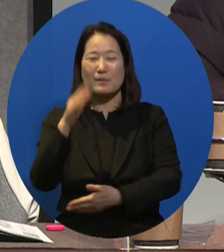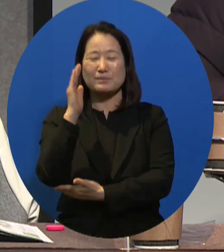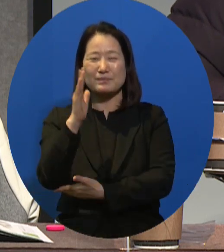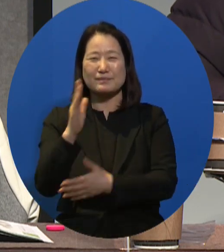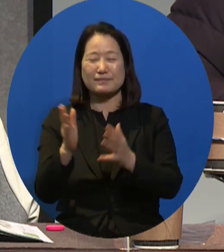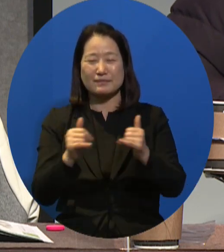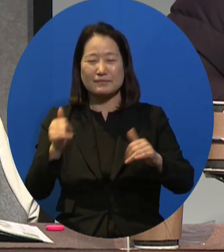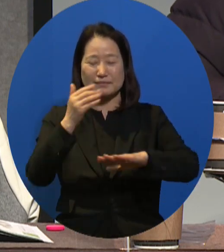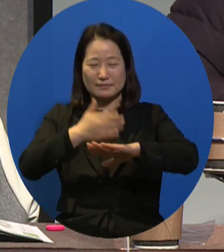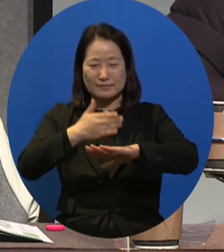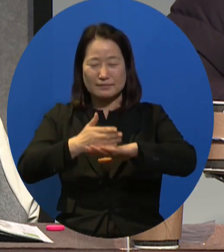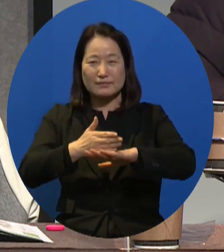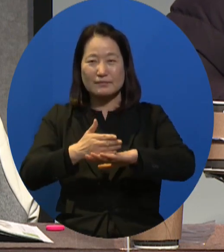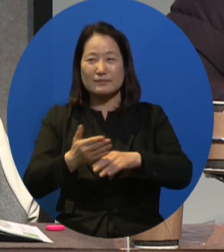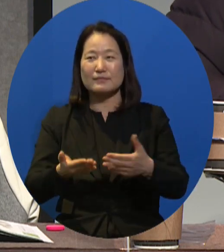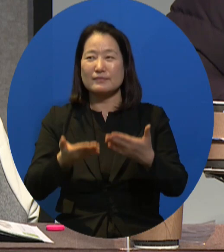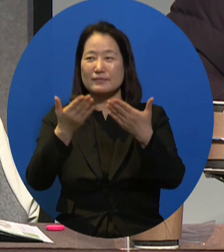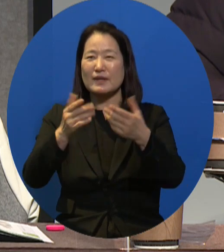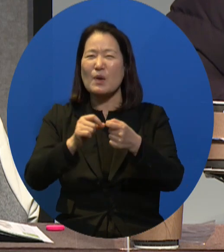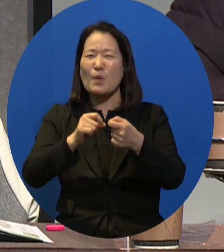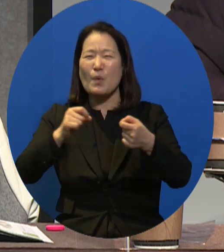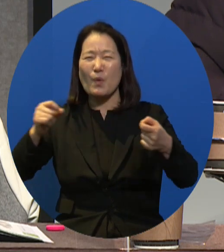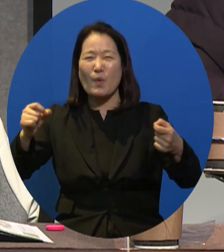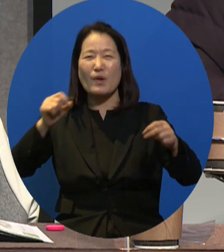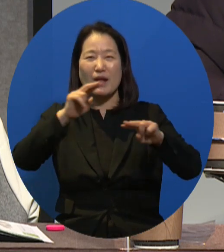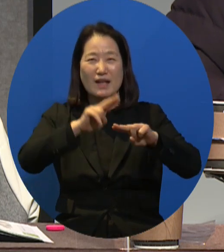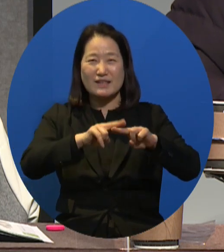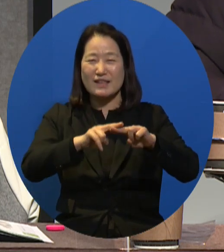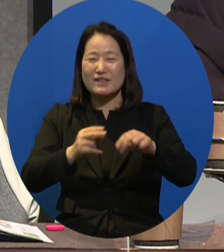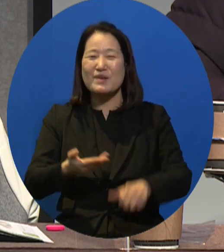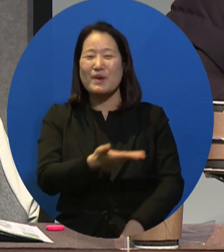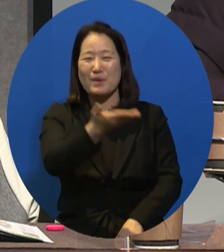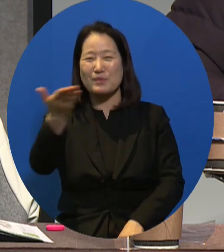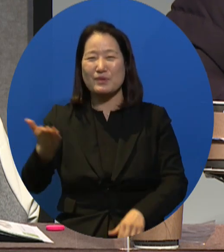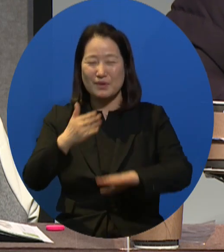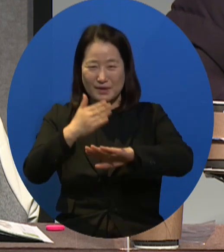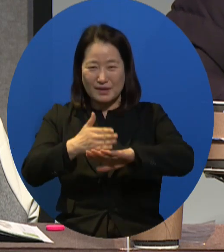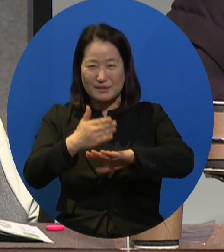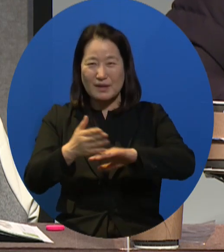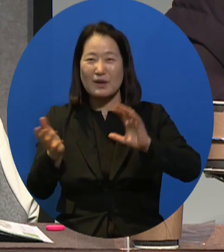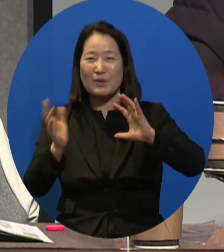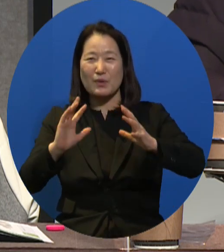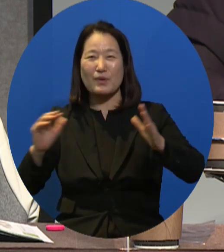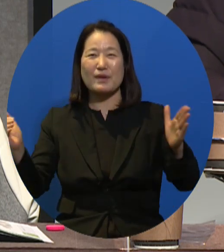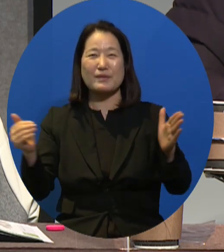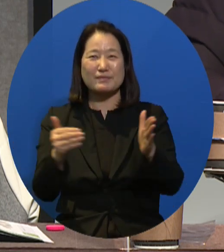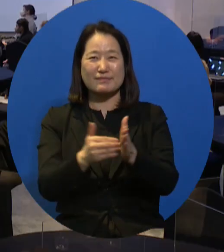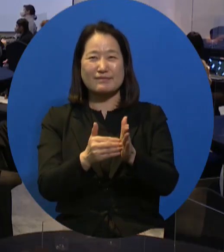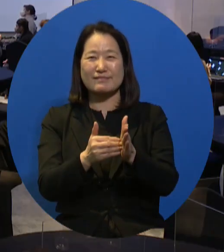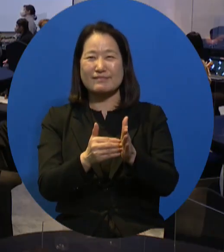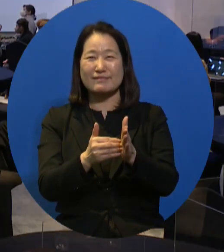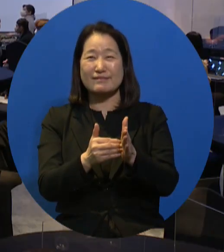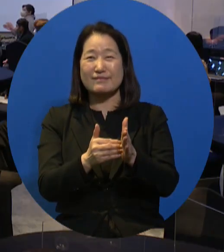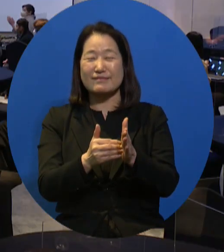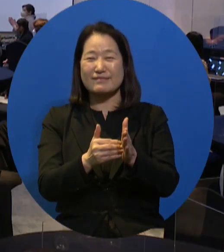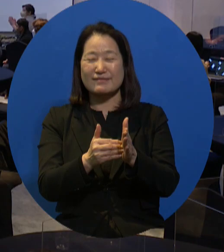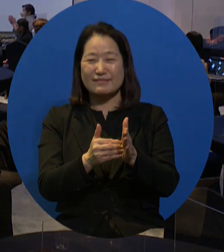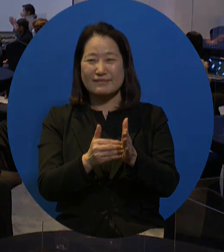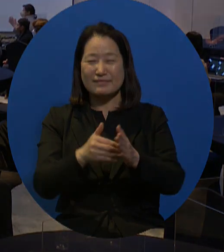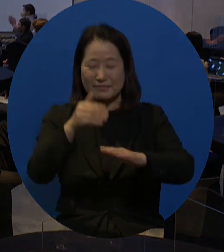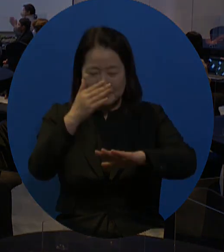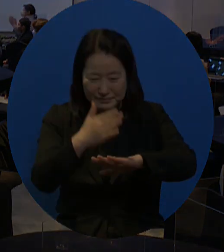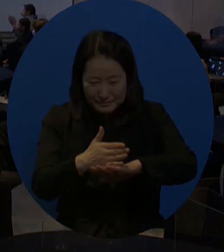I'd like to express my appreciation to the presenters and the panel members as well as the audience. Let me wrap up the session